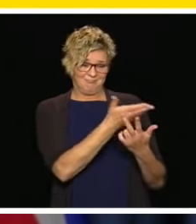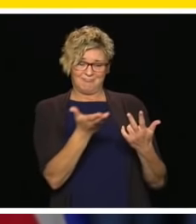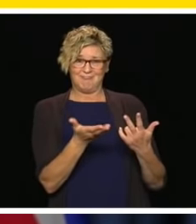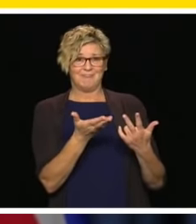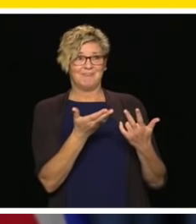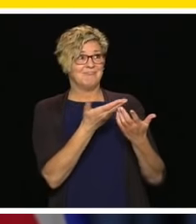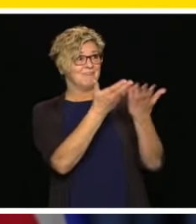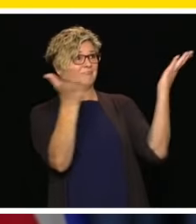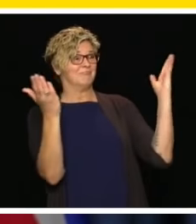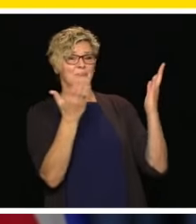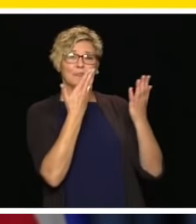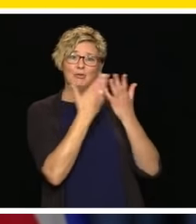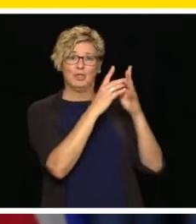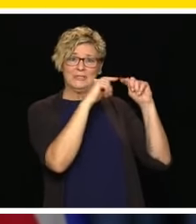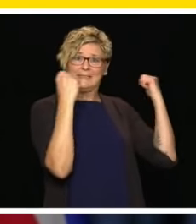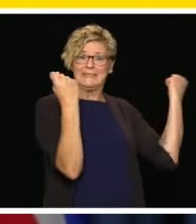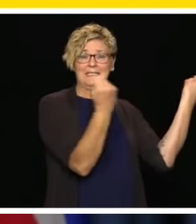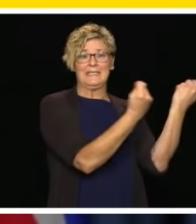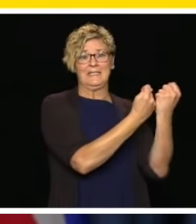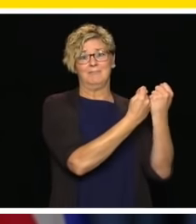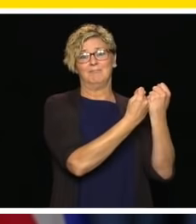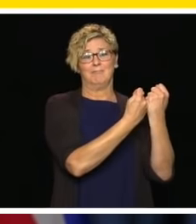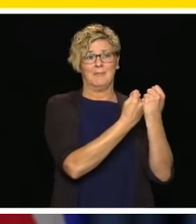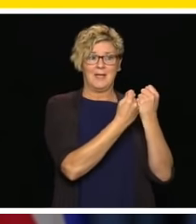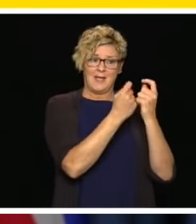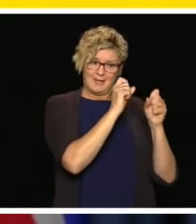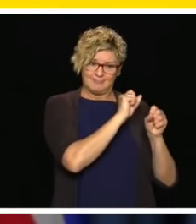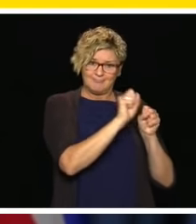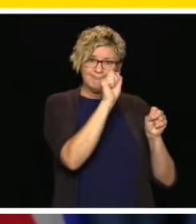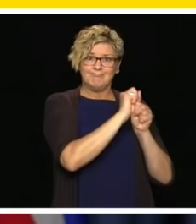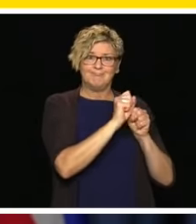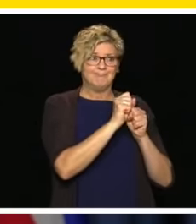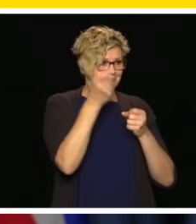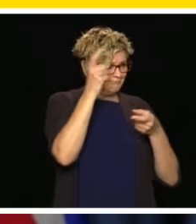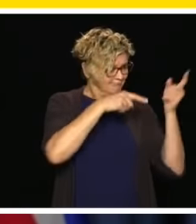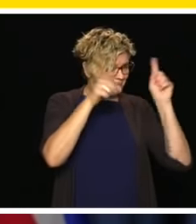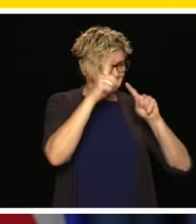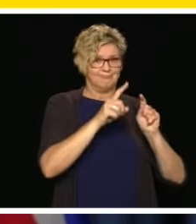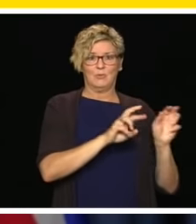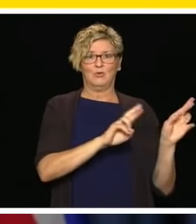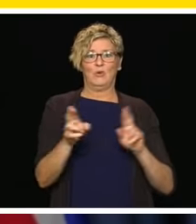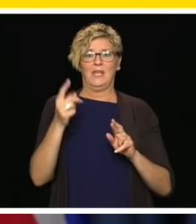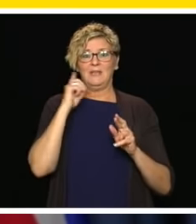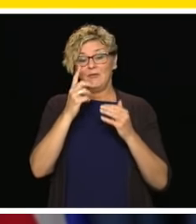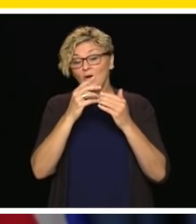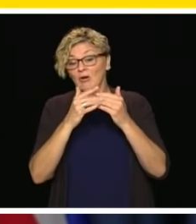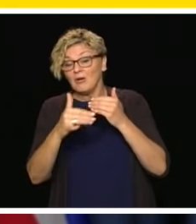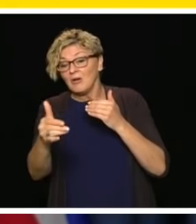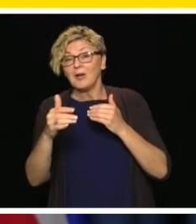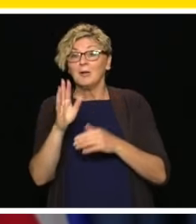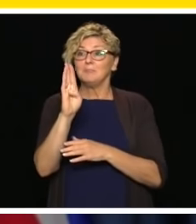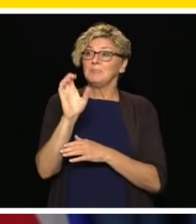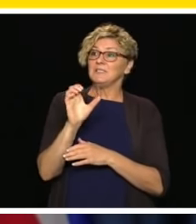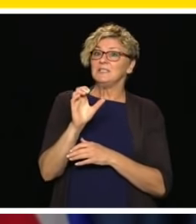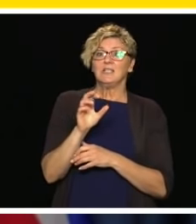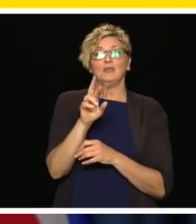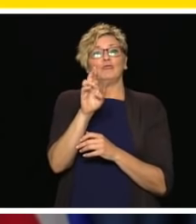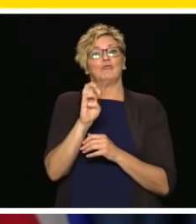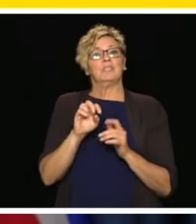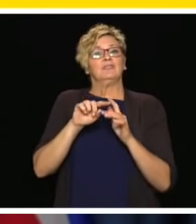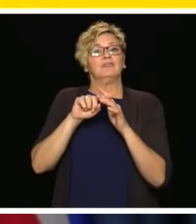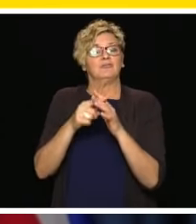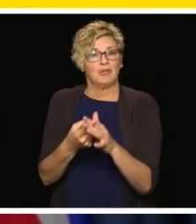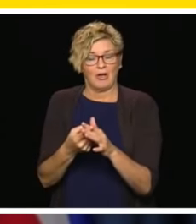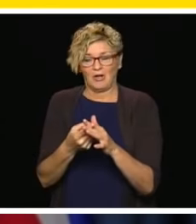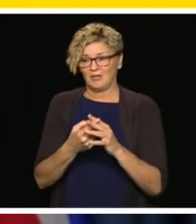over the past two months and ensuring that as we begin the restart of our economy that we focus on the most precious assets we as